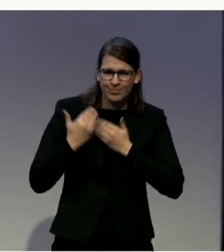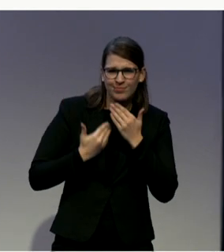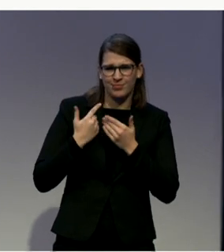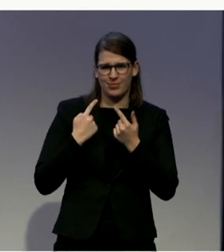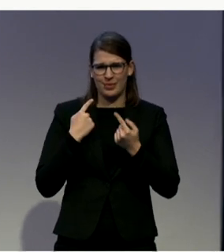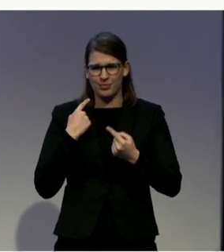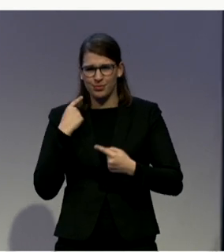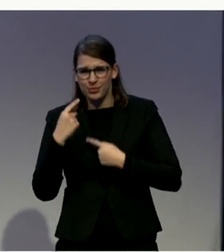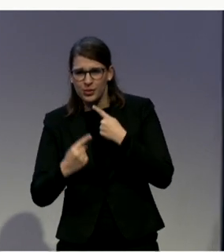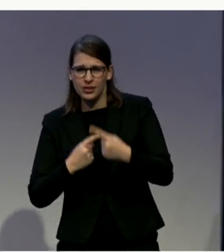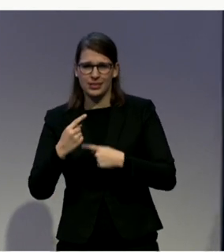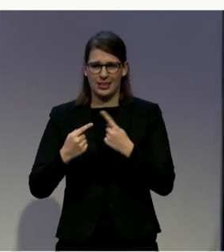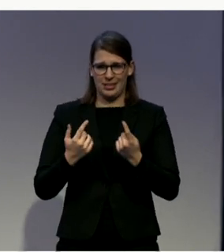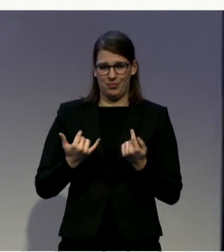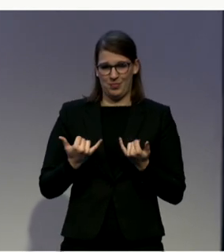disqualified.